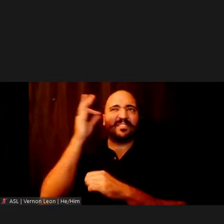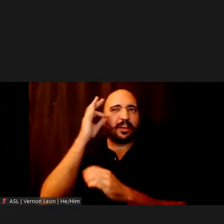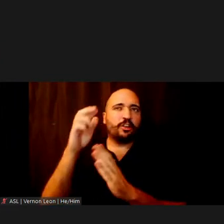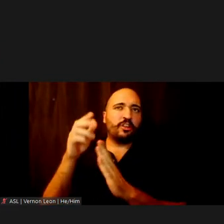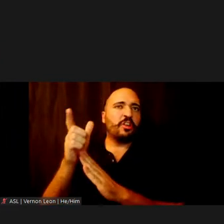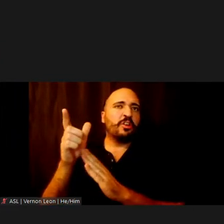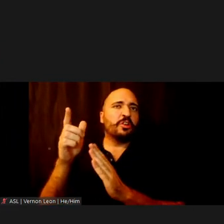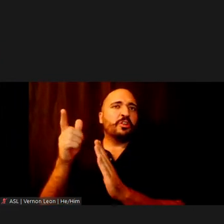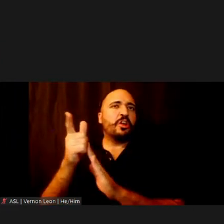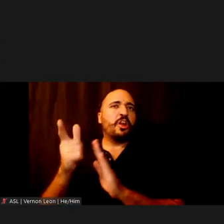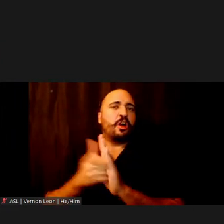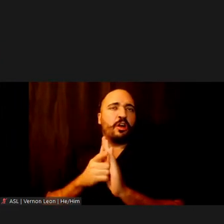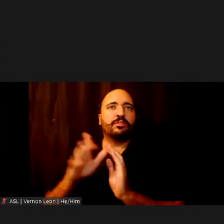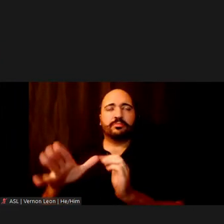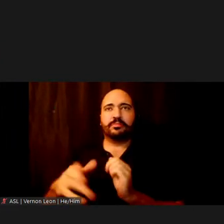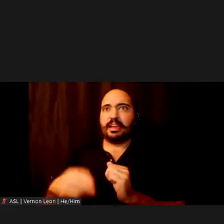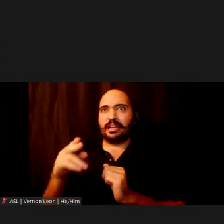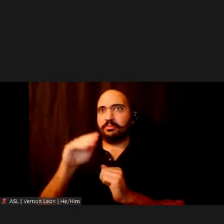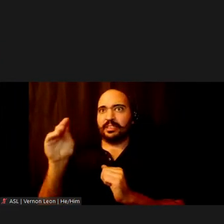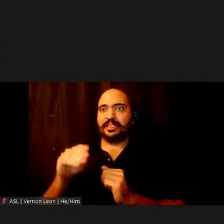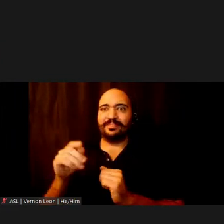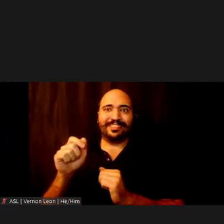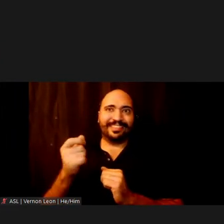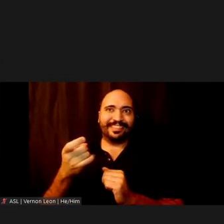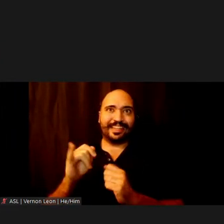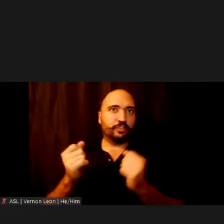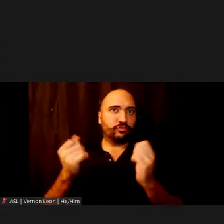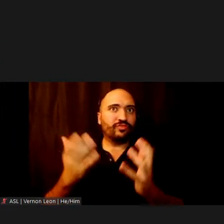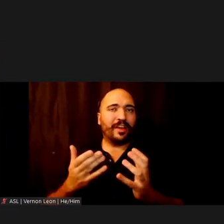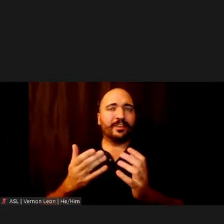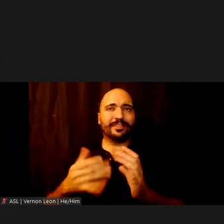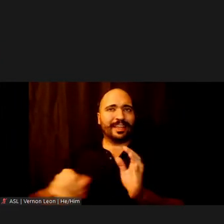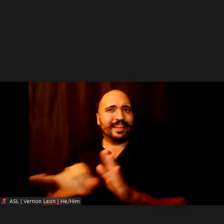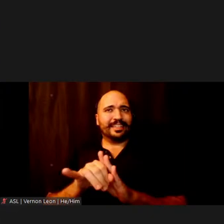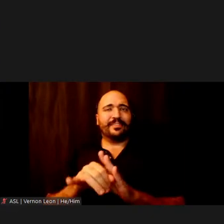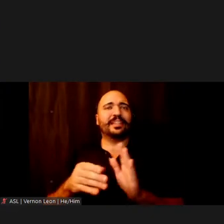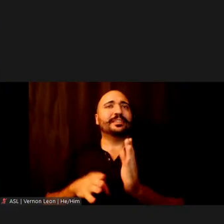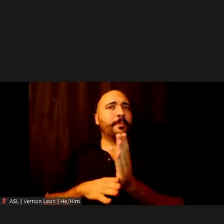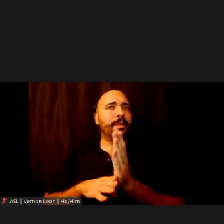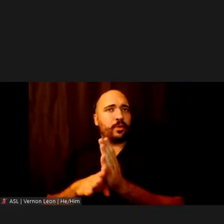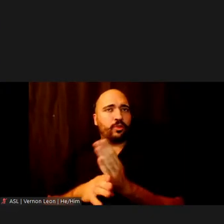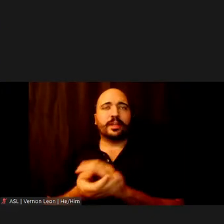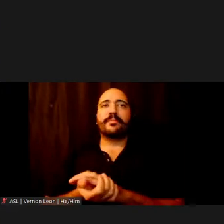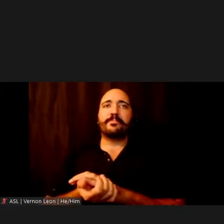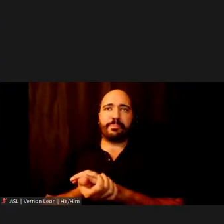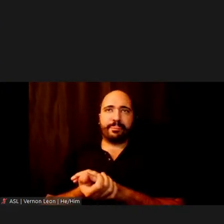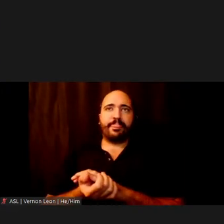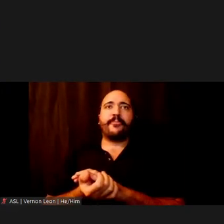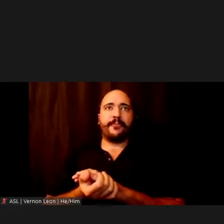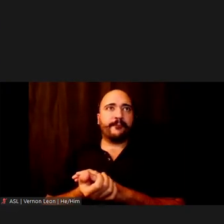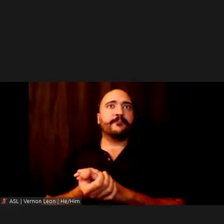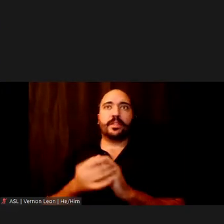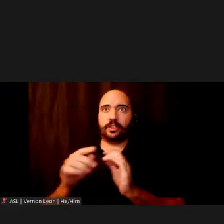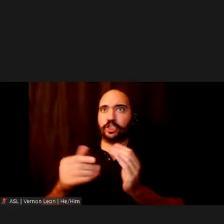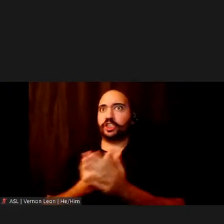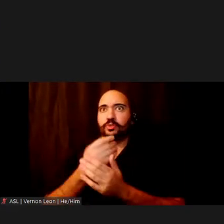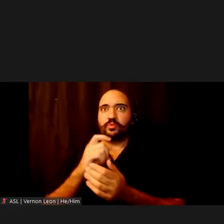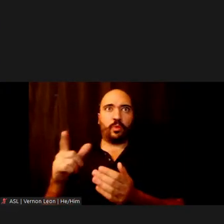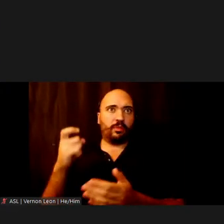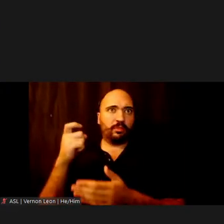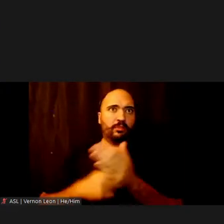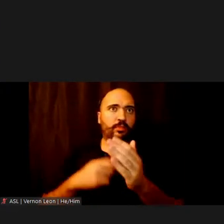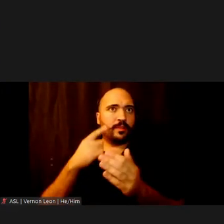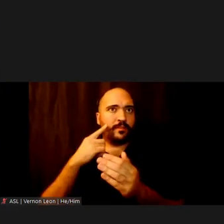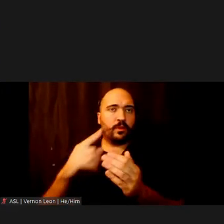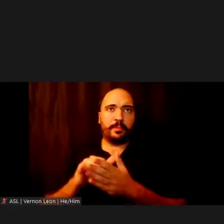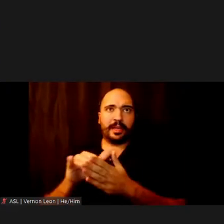industry data shows that a high percentage of taxi and for-hire vehicle drivers identifies minority populations. Once there is a new toll for entering the Manhattan Central